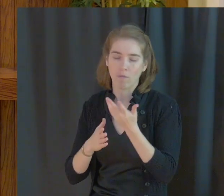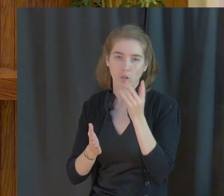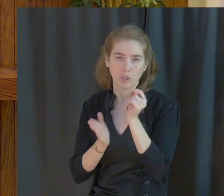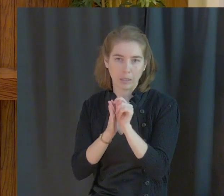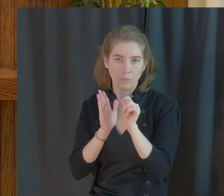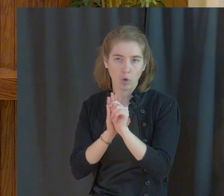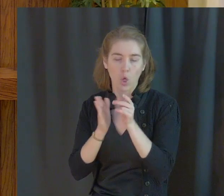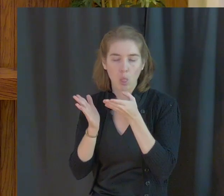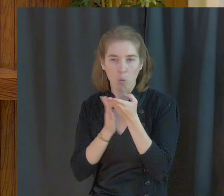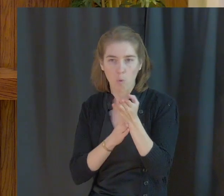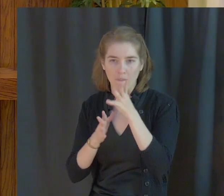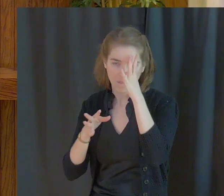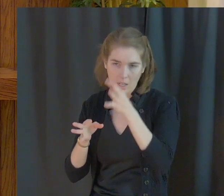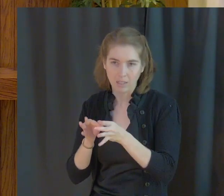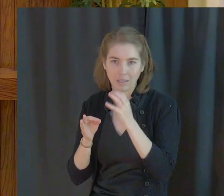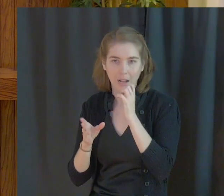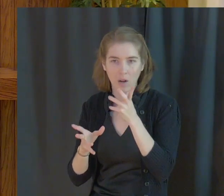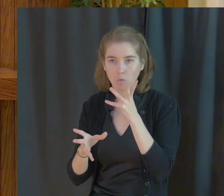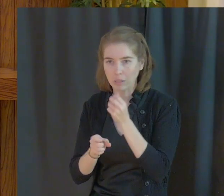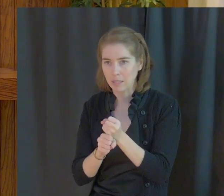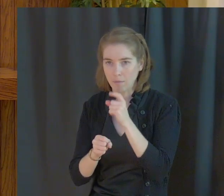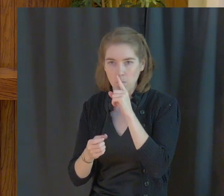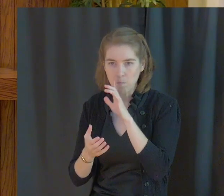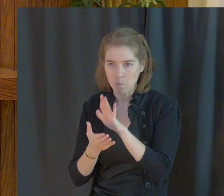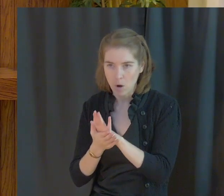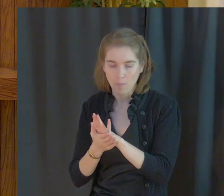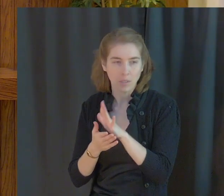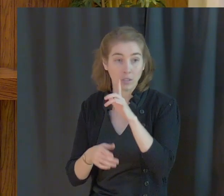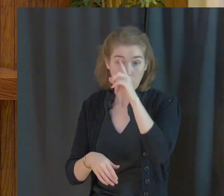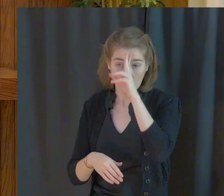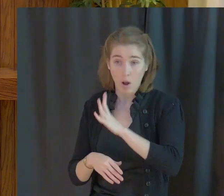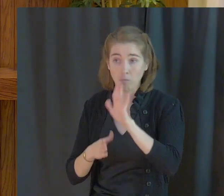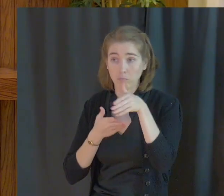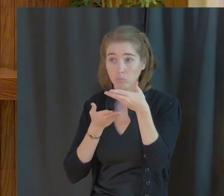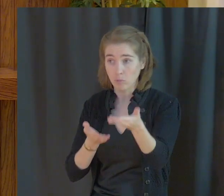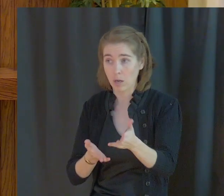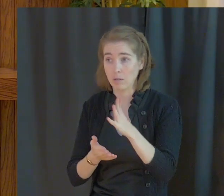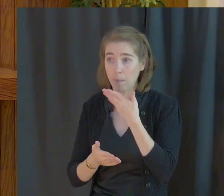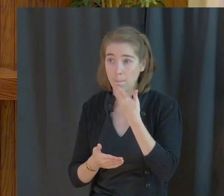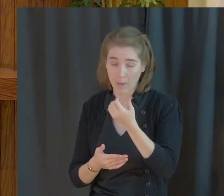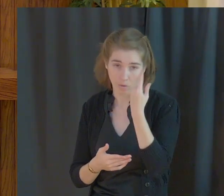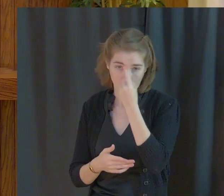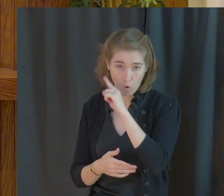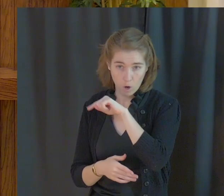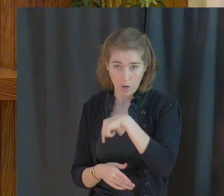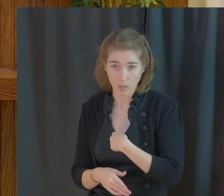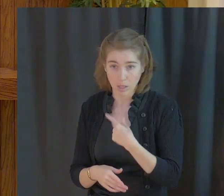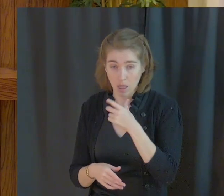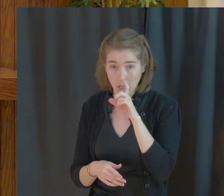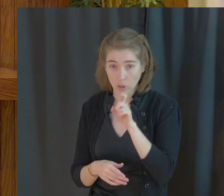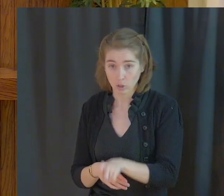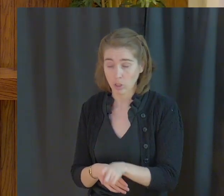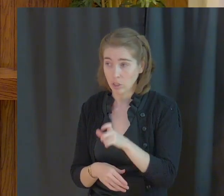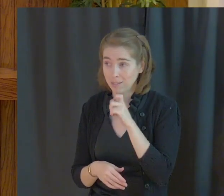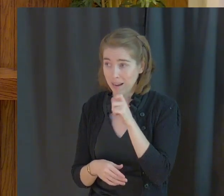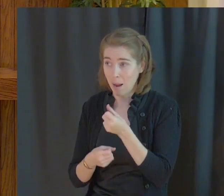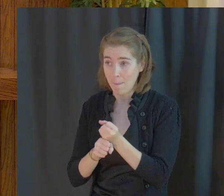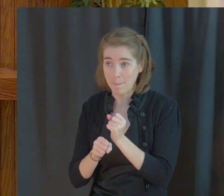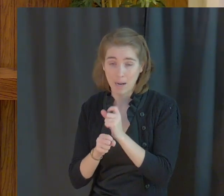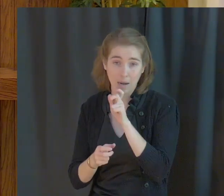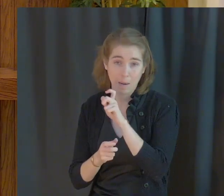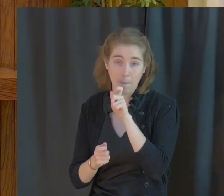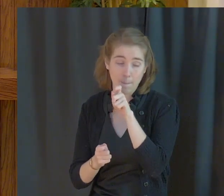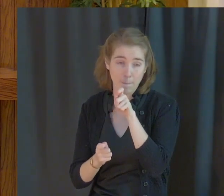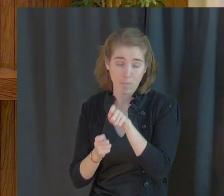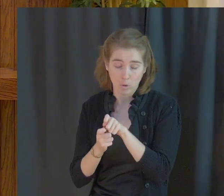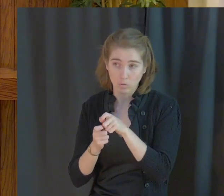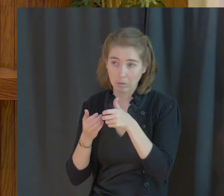faith, did not receive the promise, God had provided something better for us, that they should not be made perfect